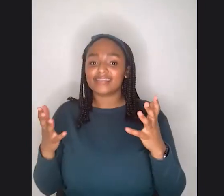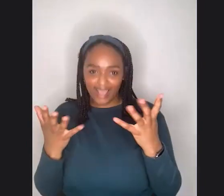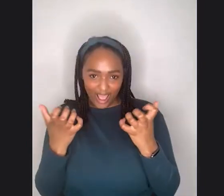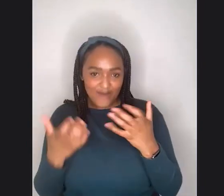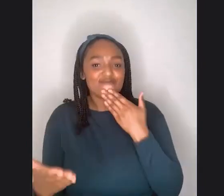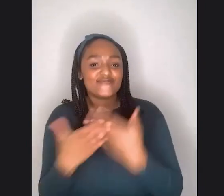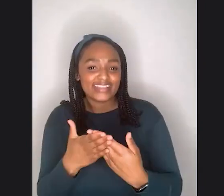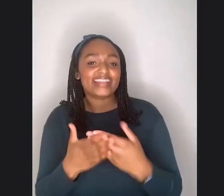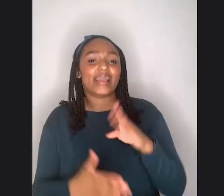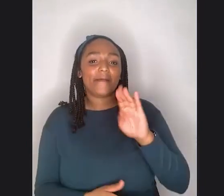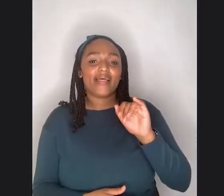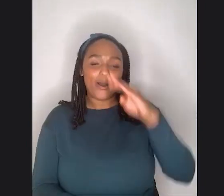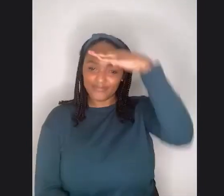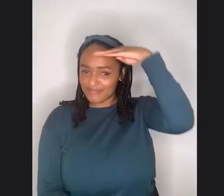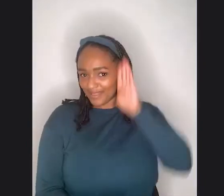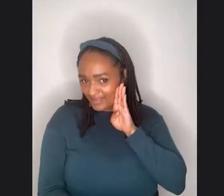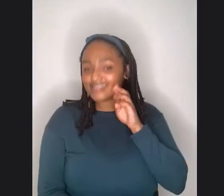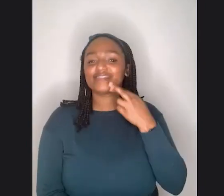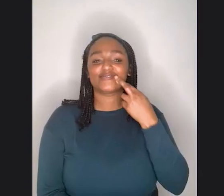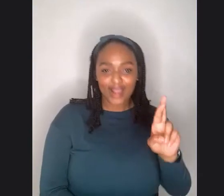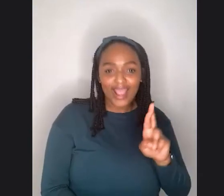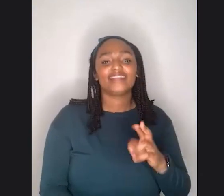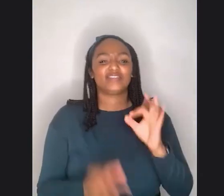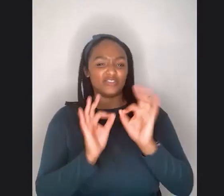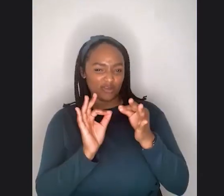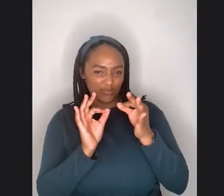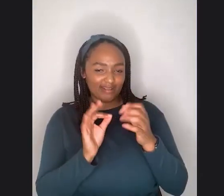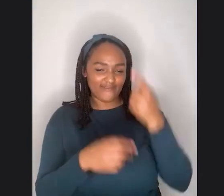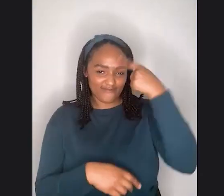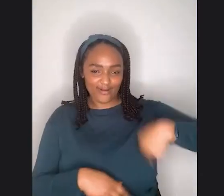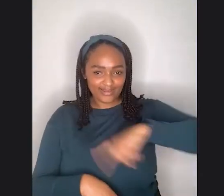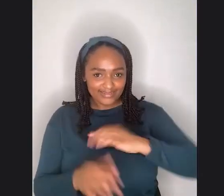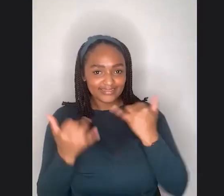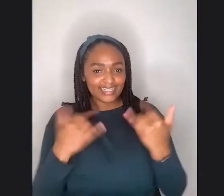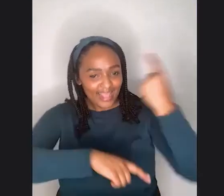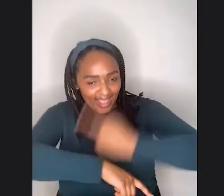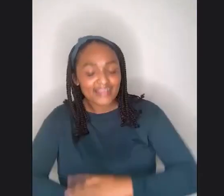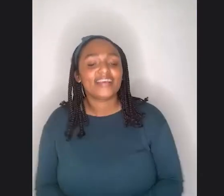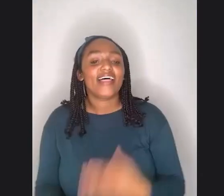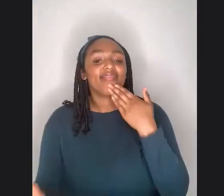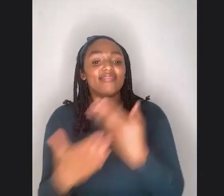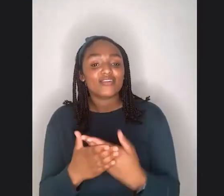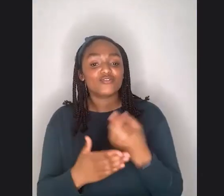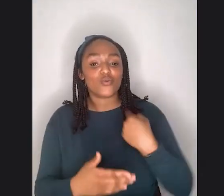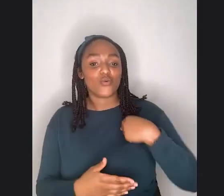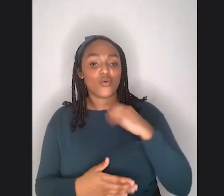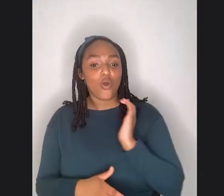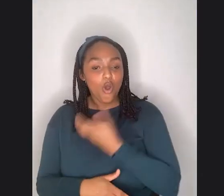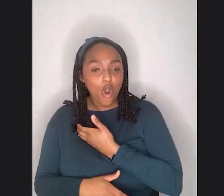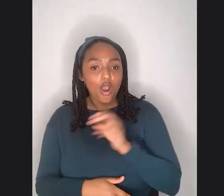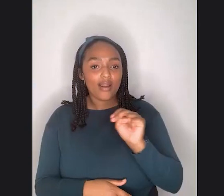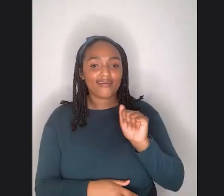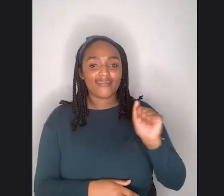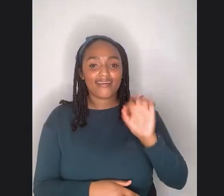Ryan from Pro Bono ASL for interpreting for us today. Um, and thank you to our, um, NAFA's administrative